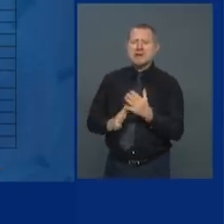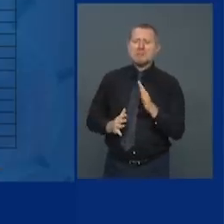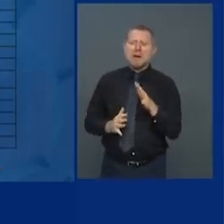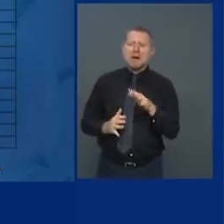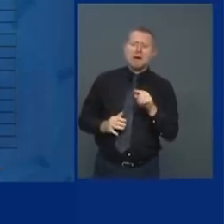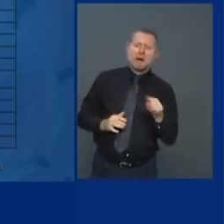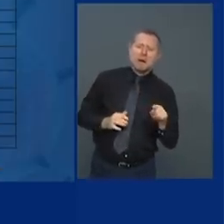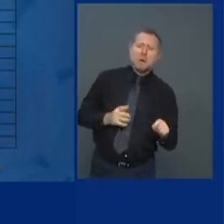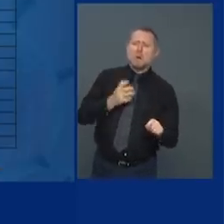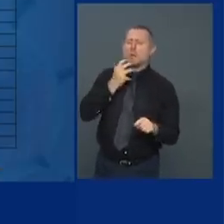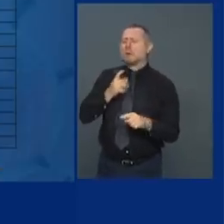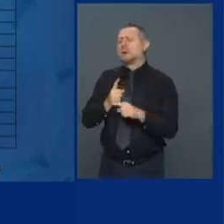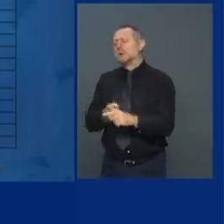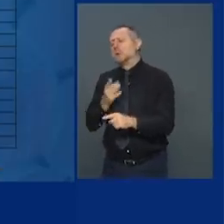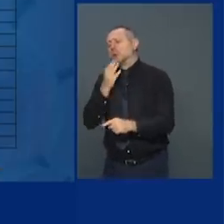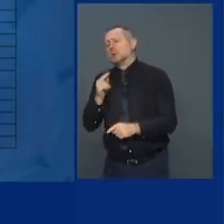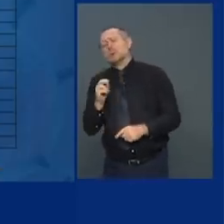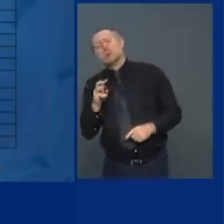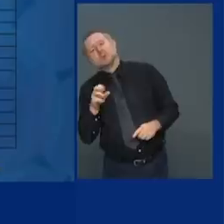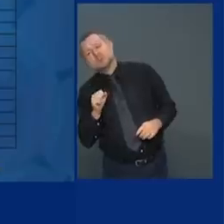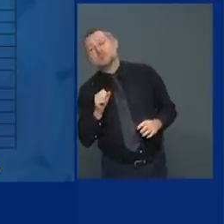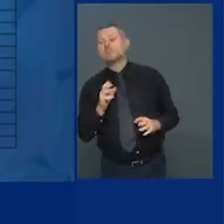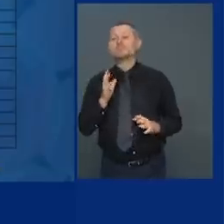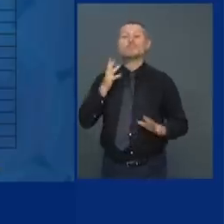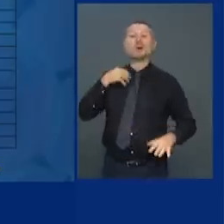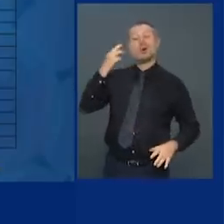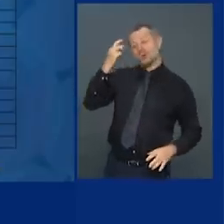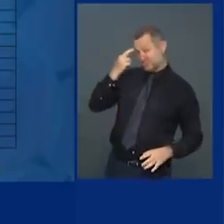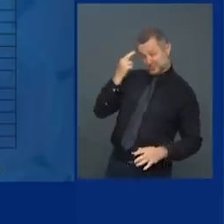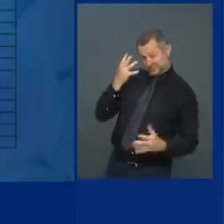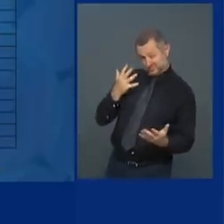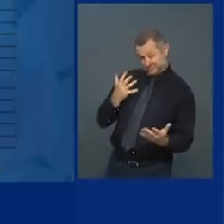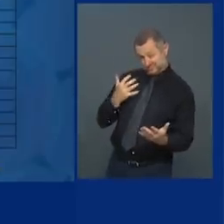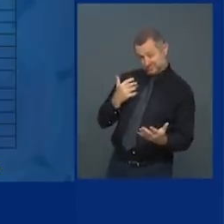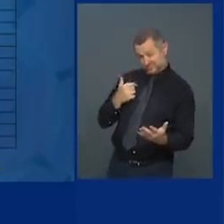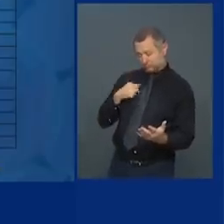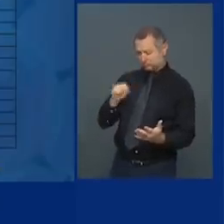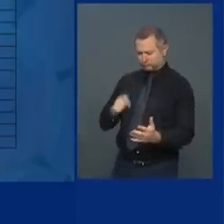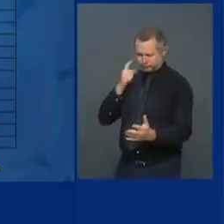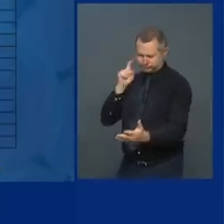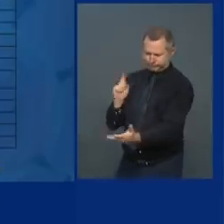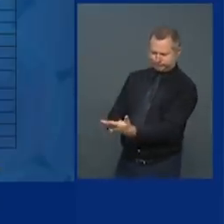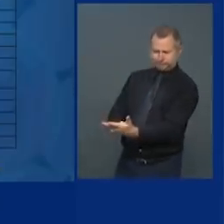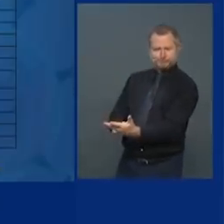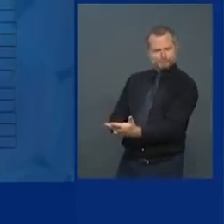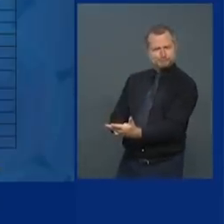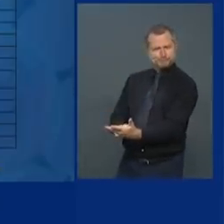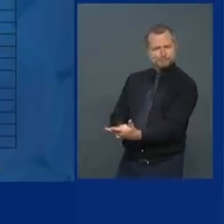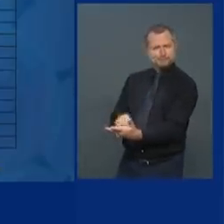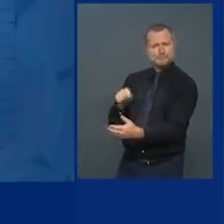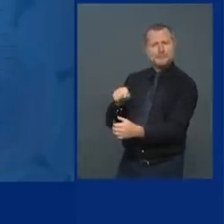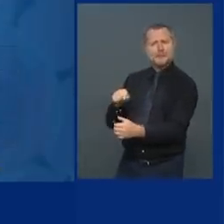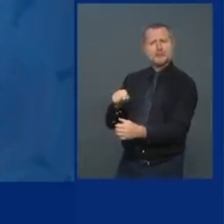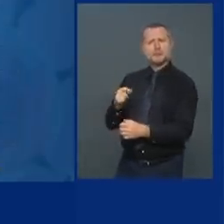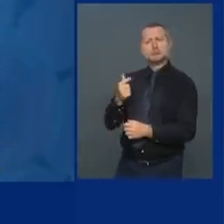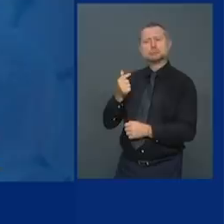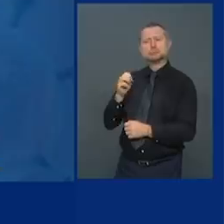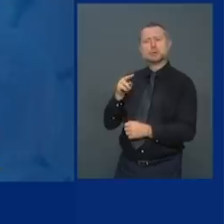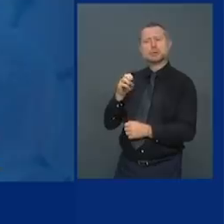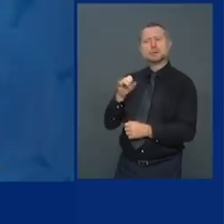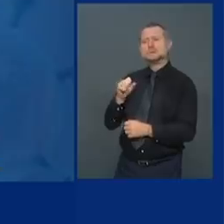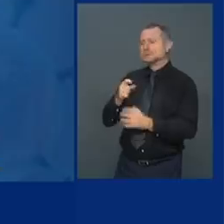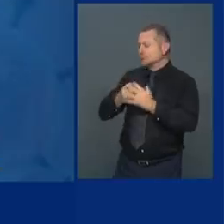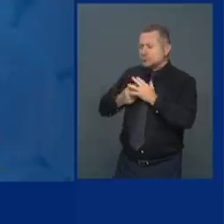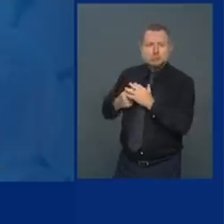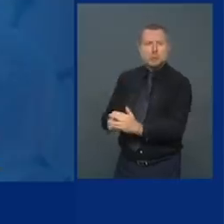you have effectively identified the genesis of the potential growth of the virus.